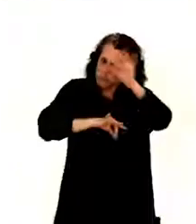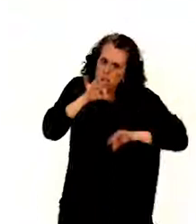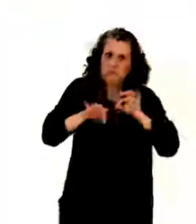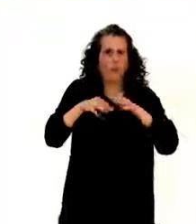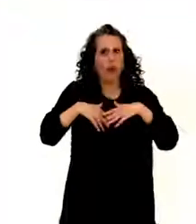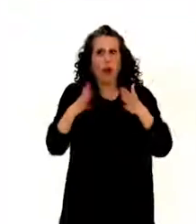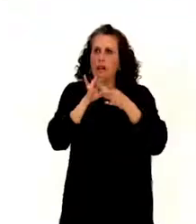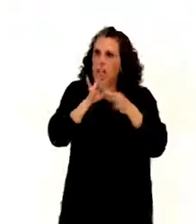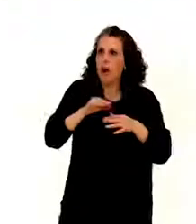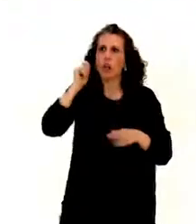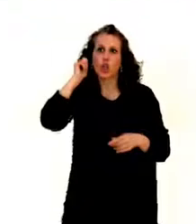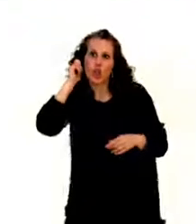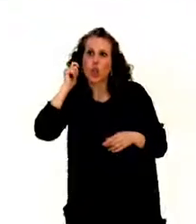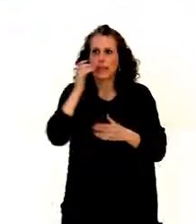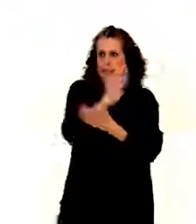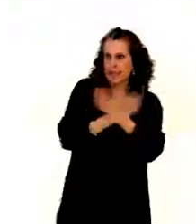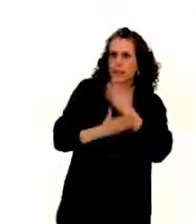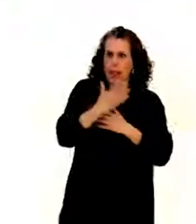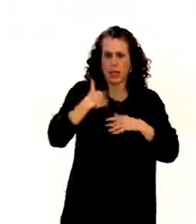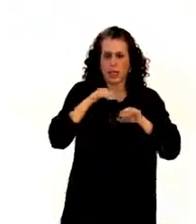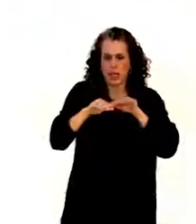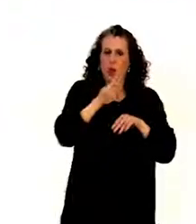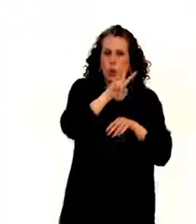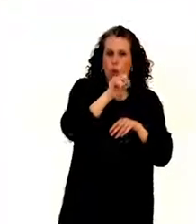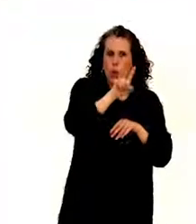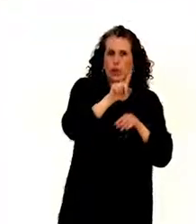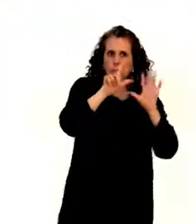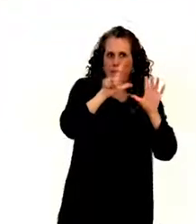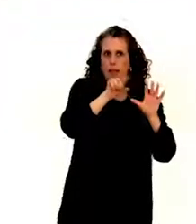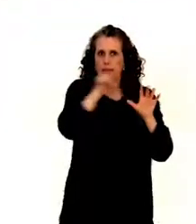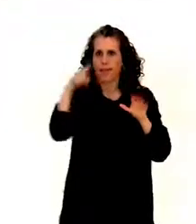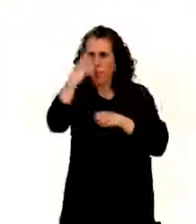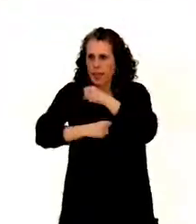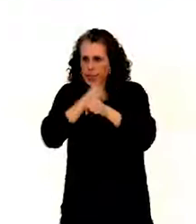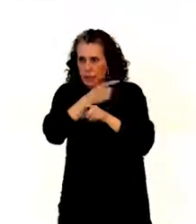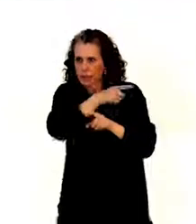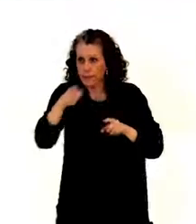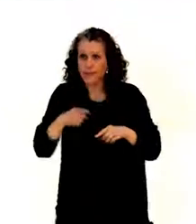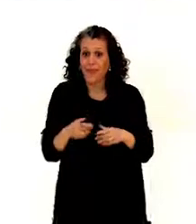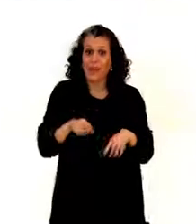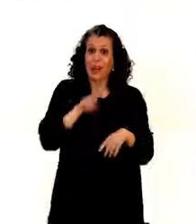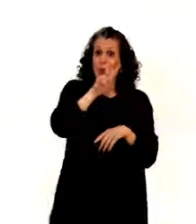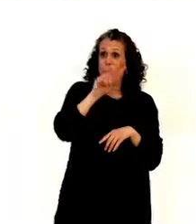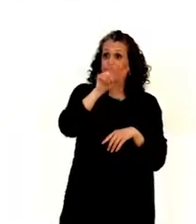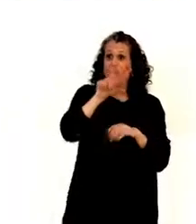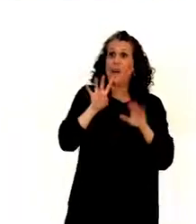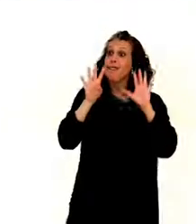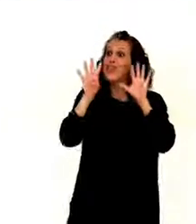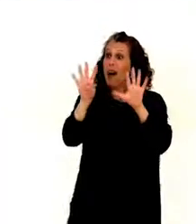And we really did that a lot from 2017 until 2018. In 2019 we have again six